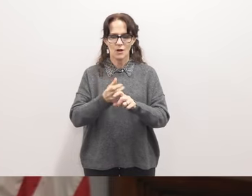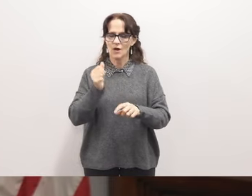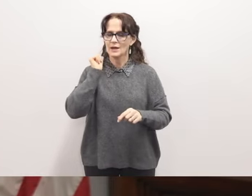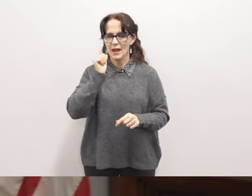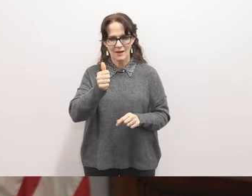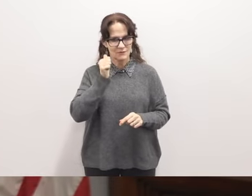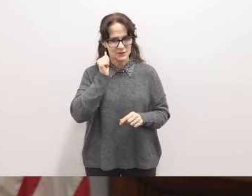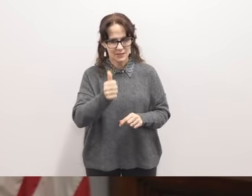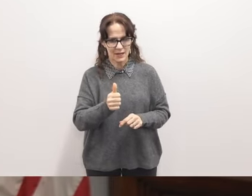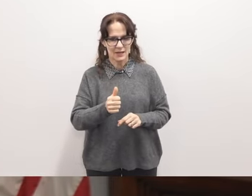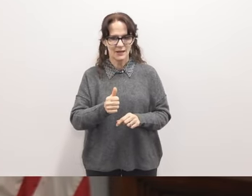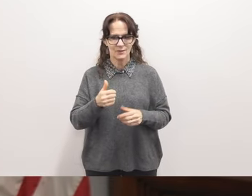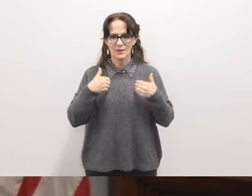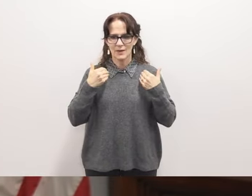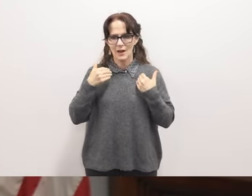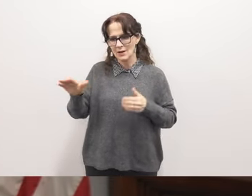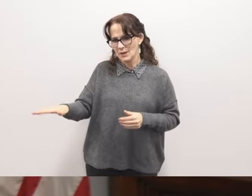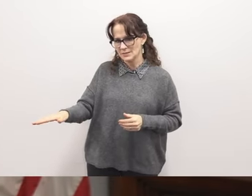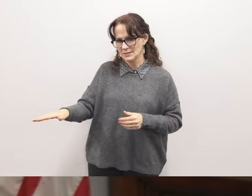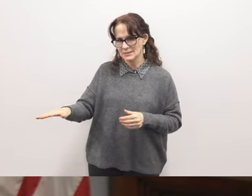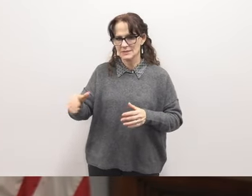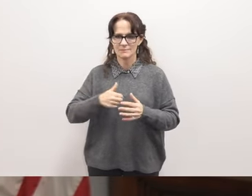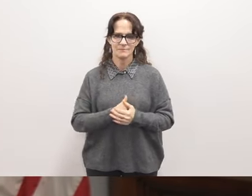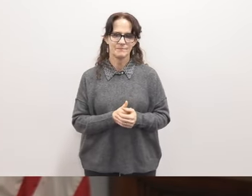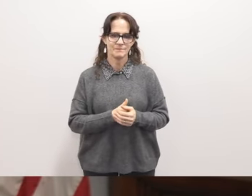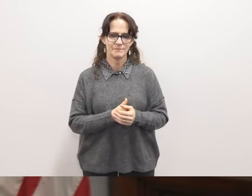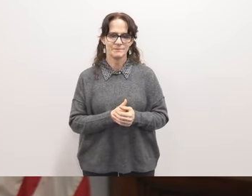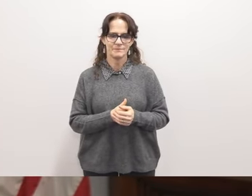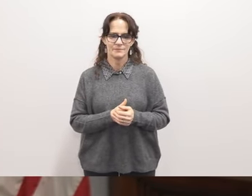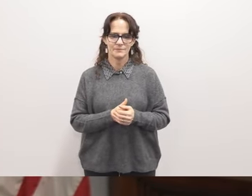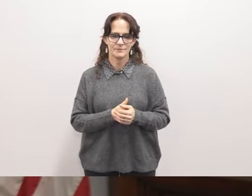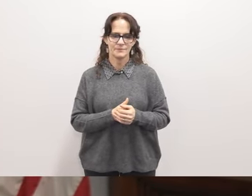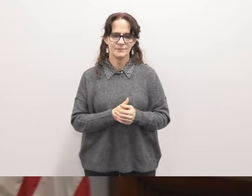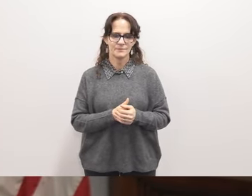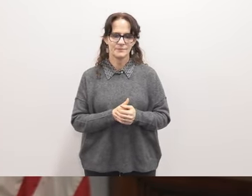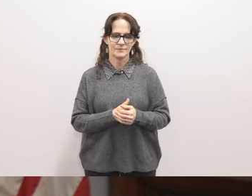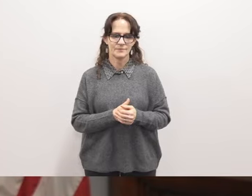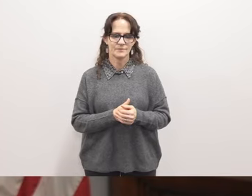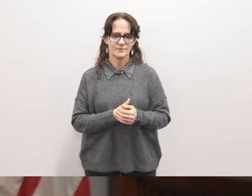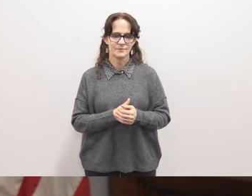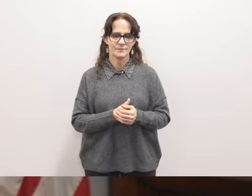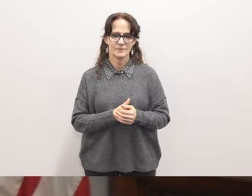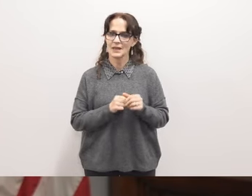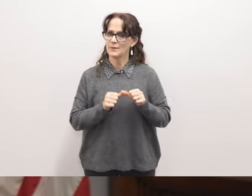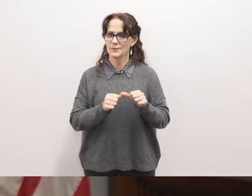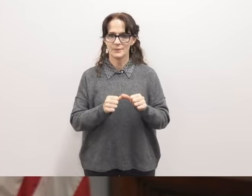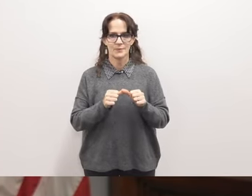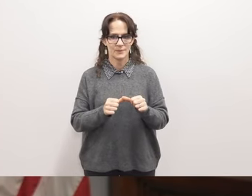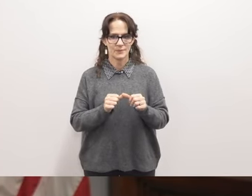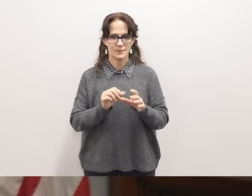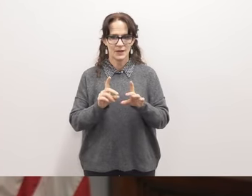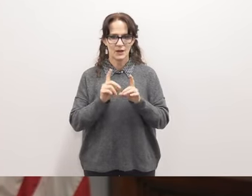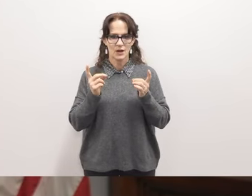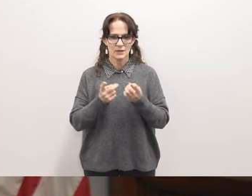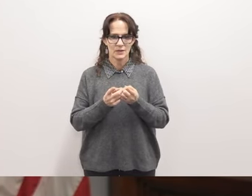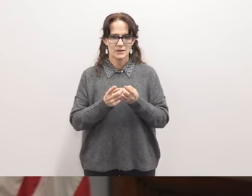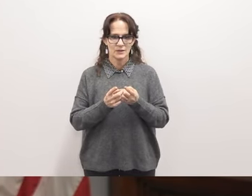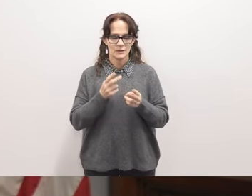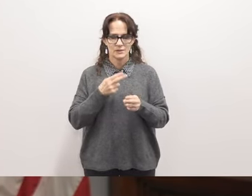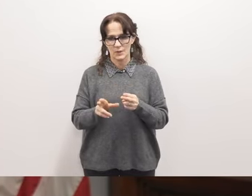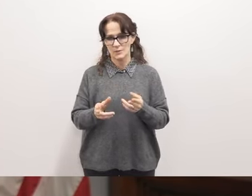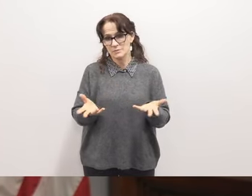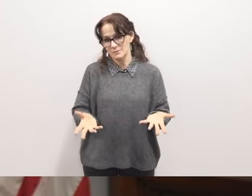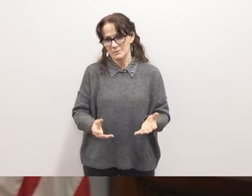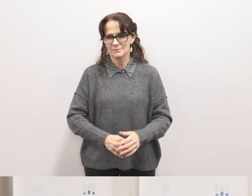uh with our little ones um and and they'll be um in our district if they aren't already they'll be in our district very soon